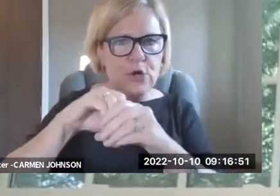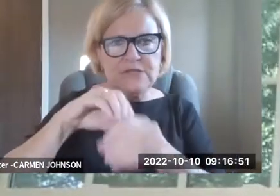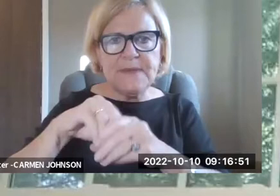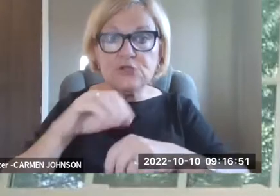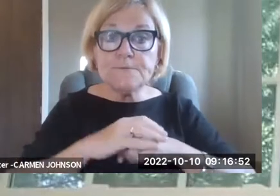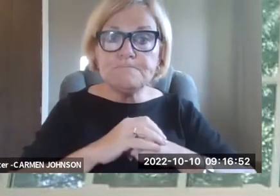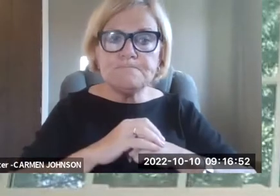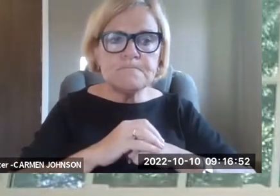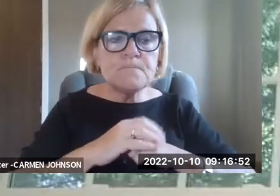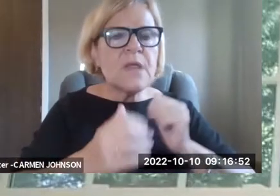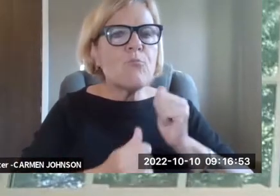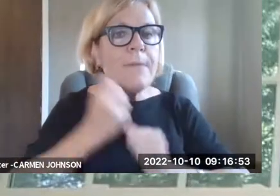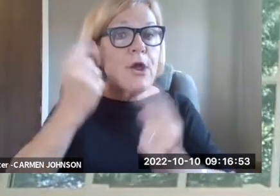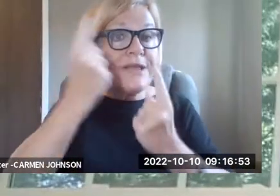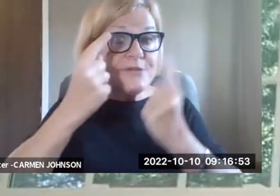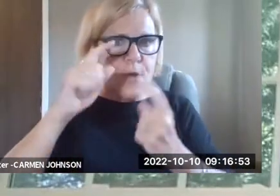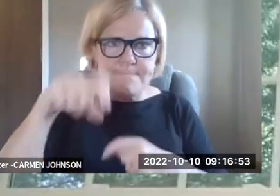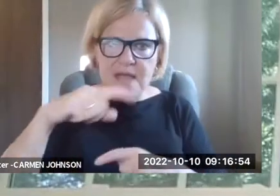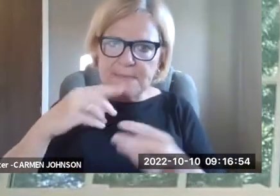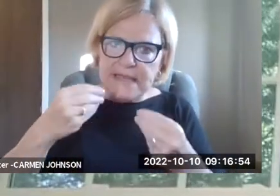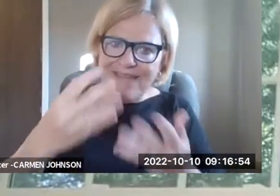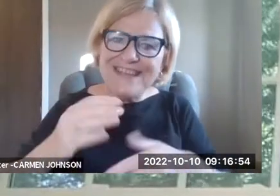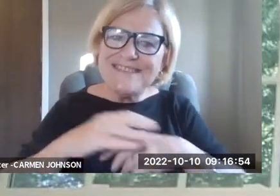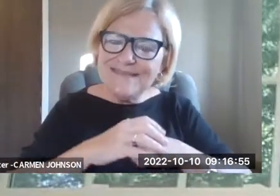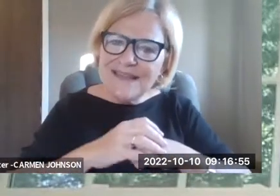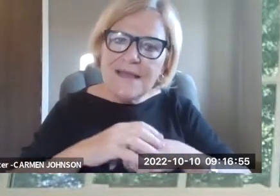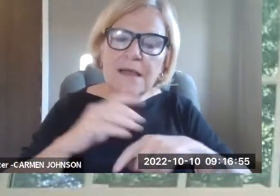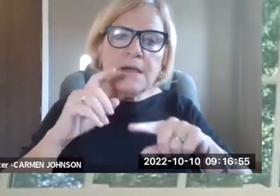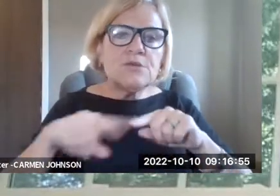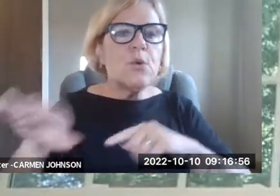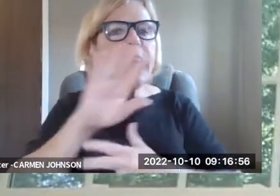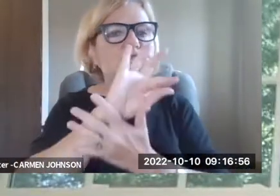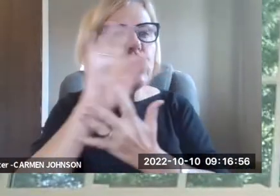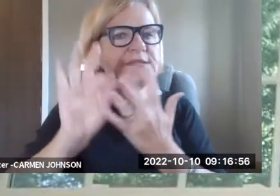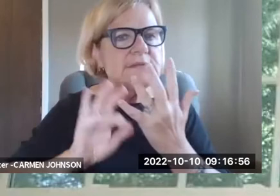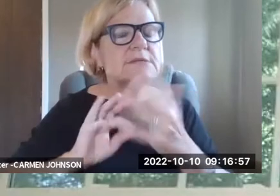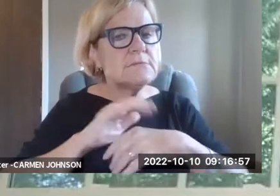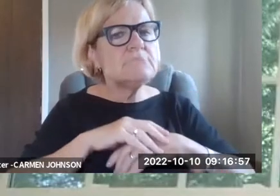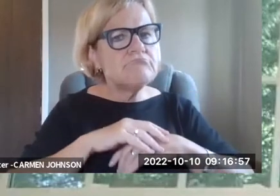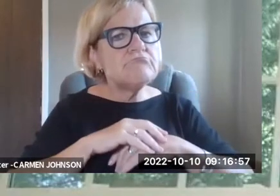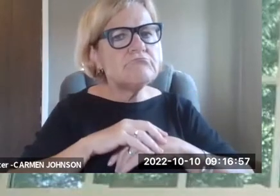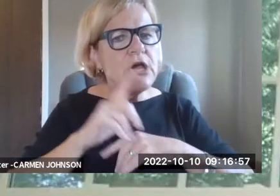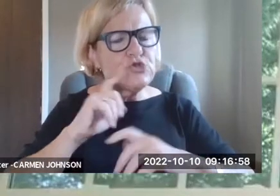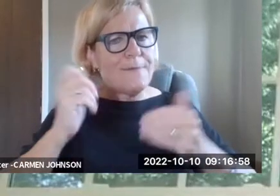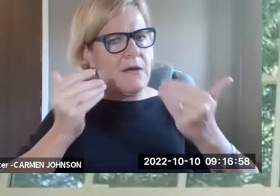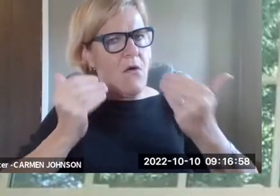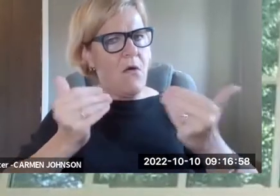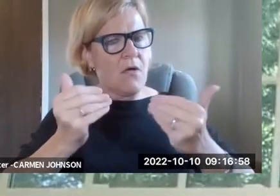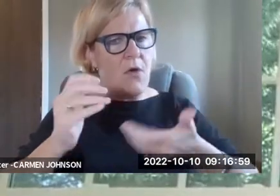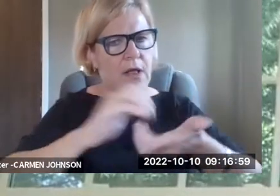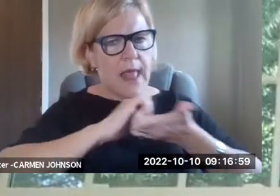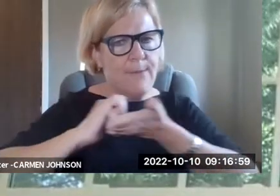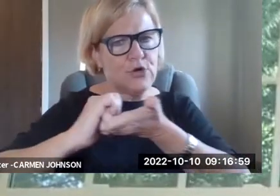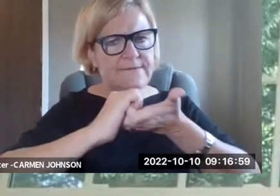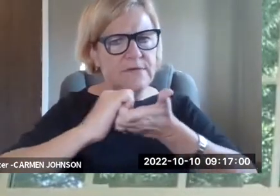are, uh, that they end up using to facilitate effective communication and participation. Uh, primary consideration must be